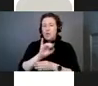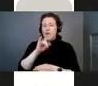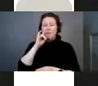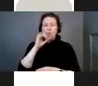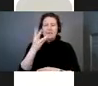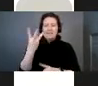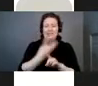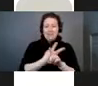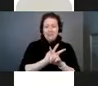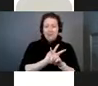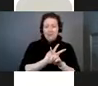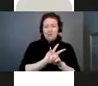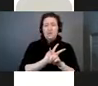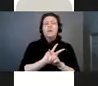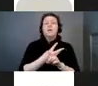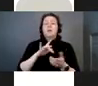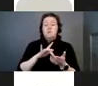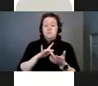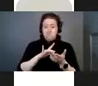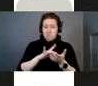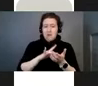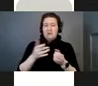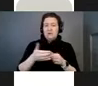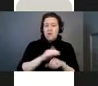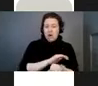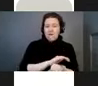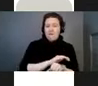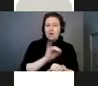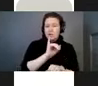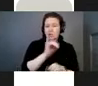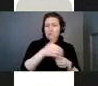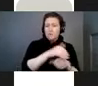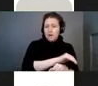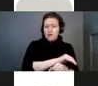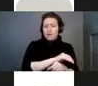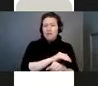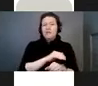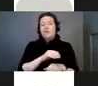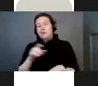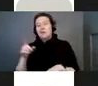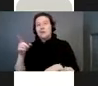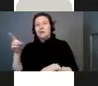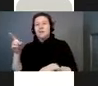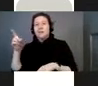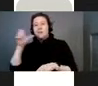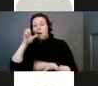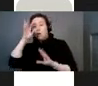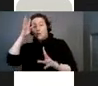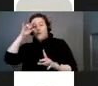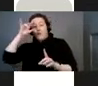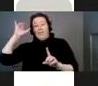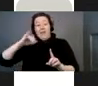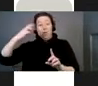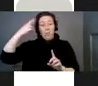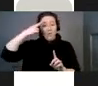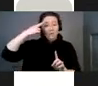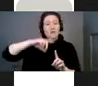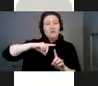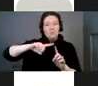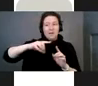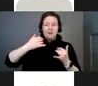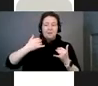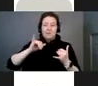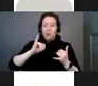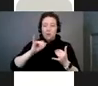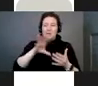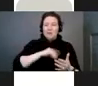insurance. It is an off-label use, but that is recommended now for infants who have symptoms at